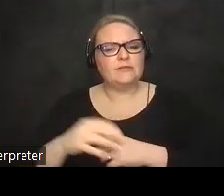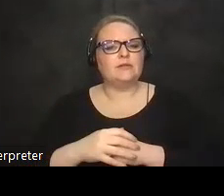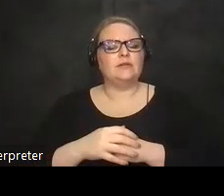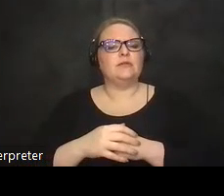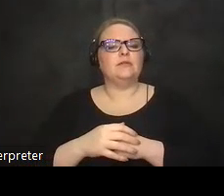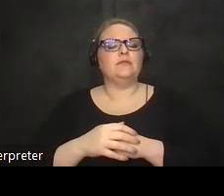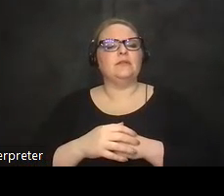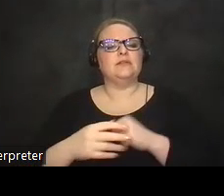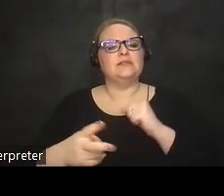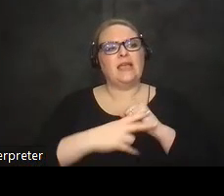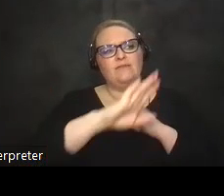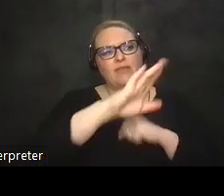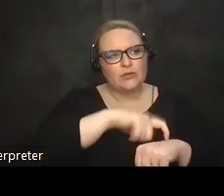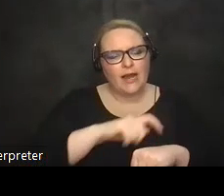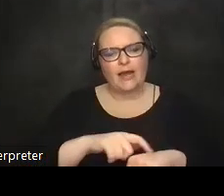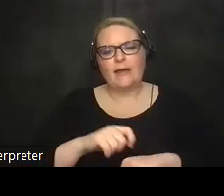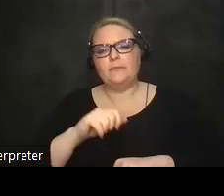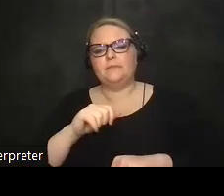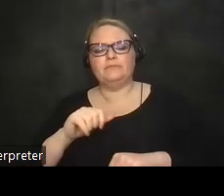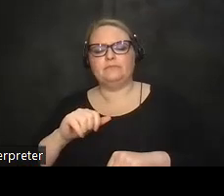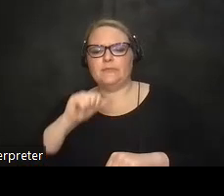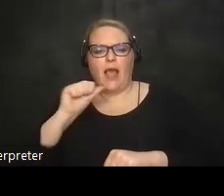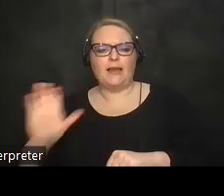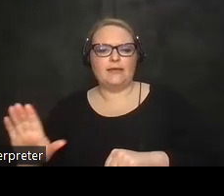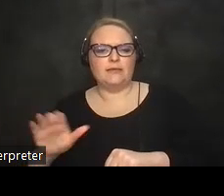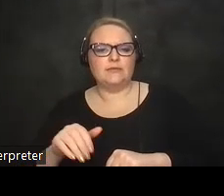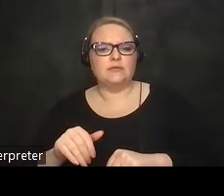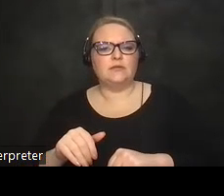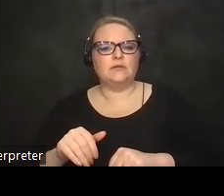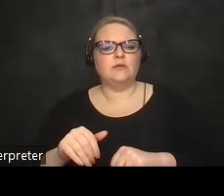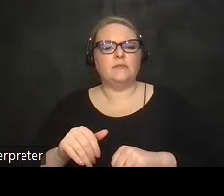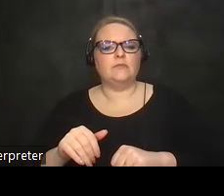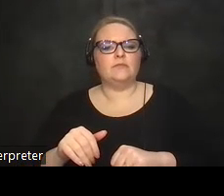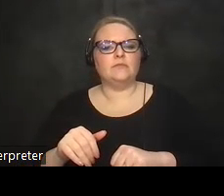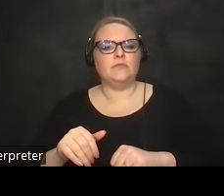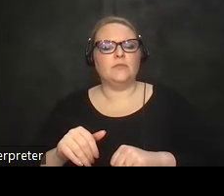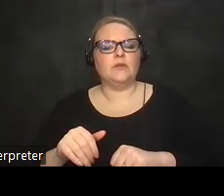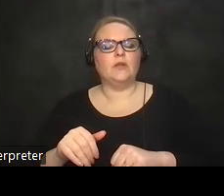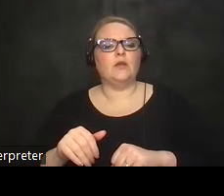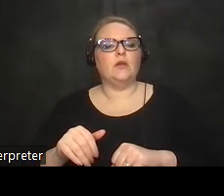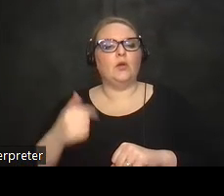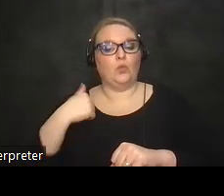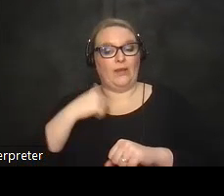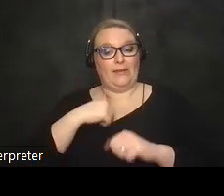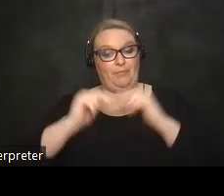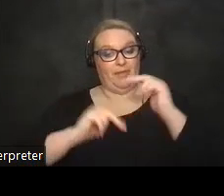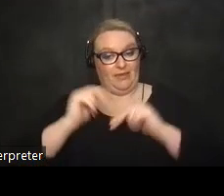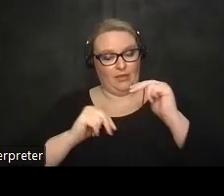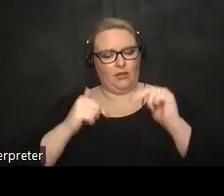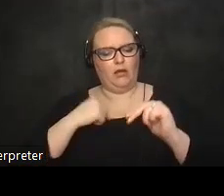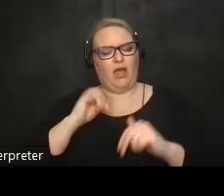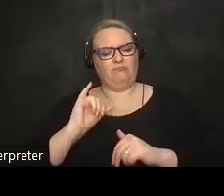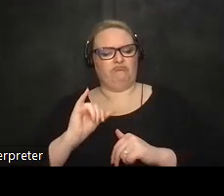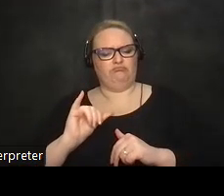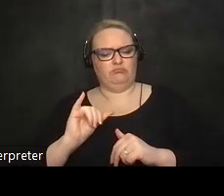time not his time and so as we as we built this tool i i started to realize that